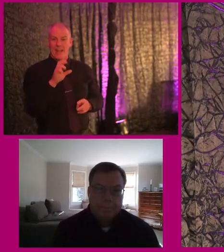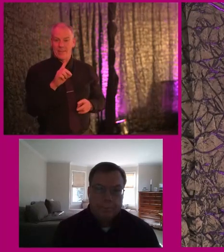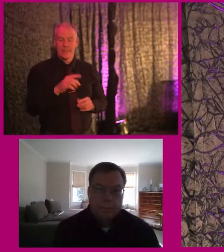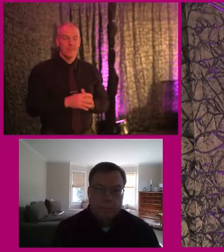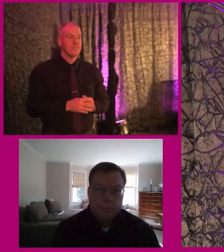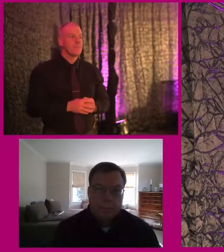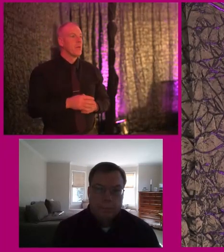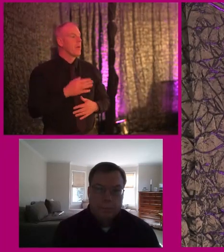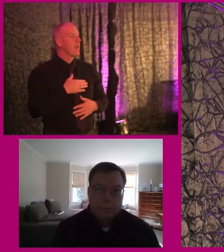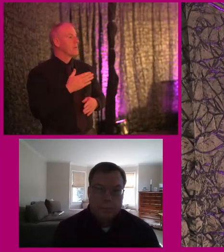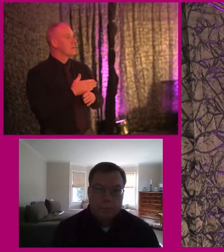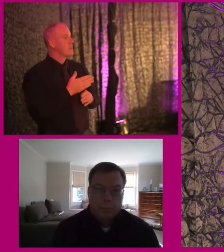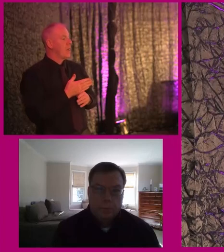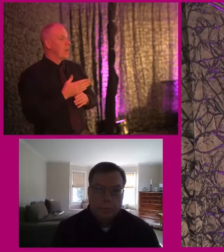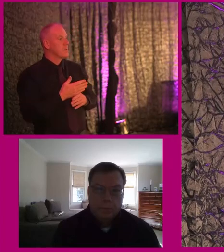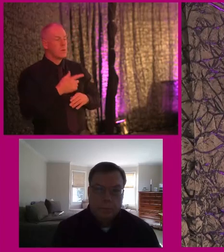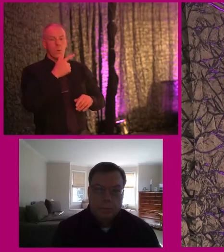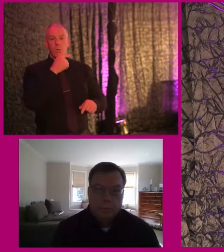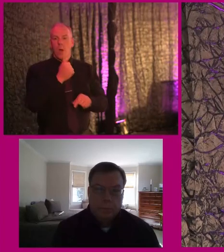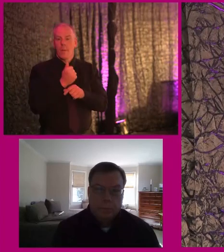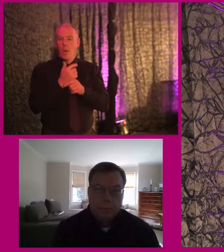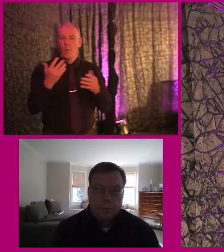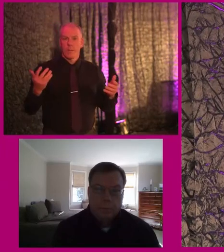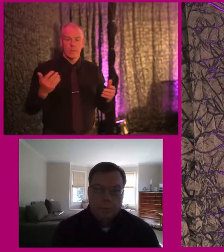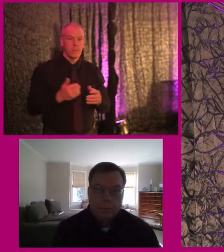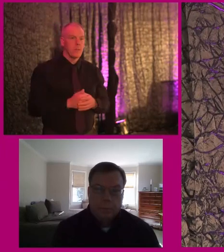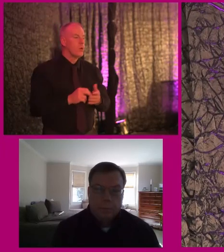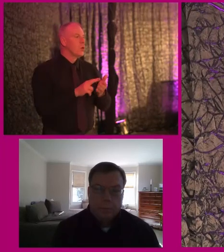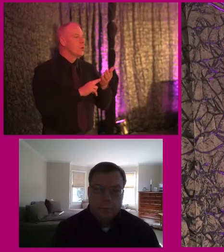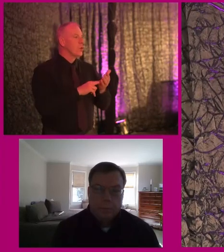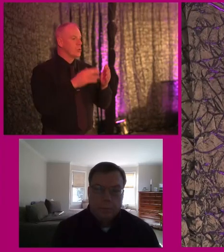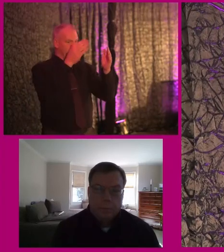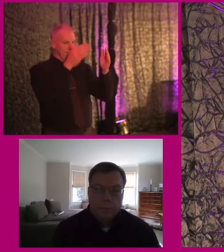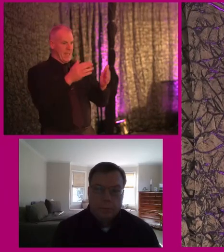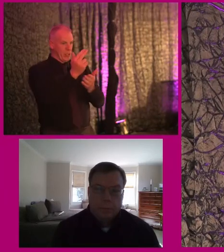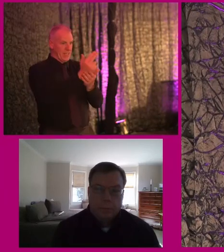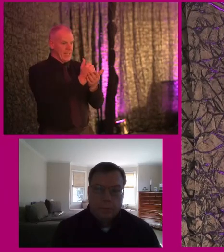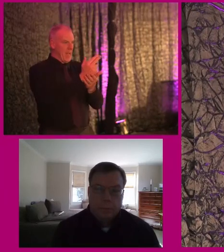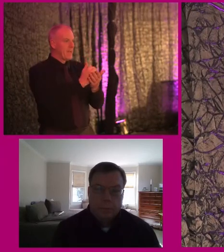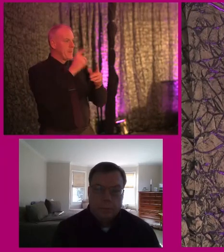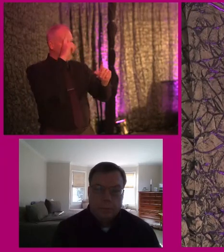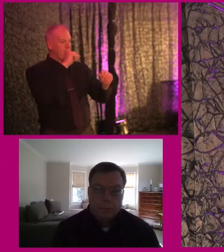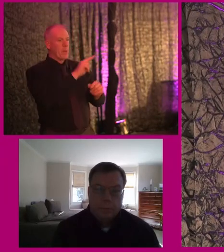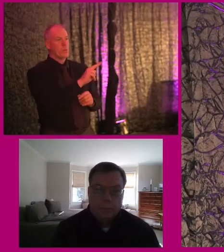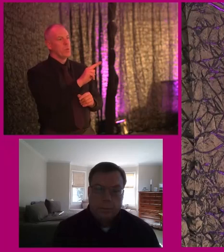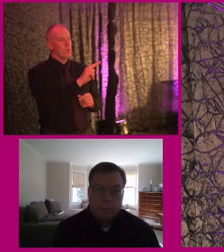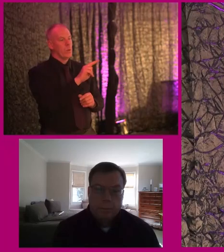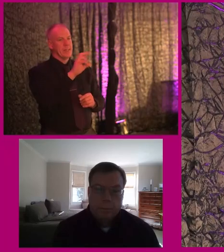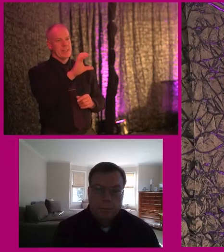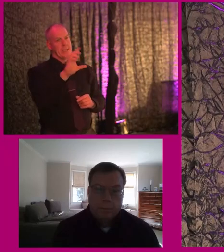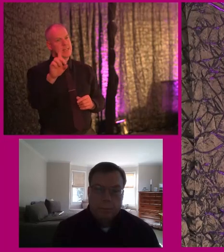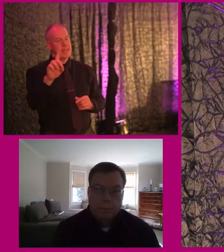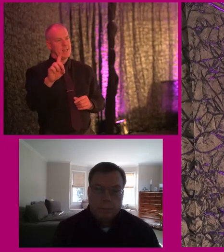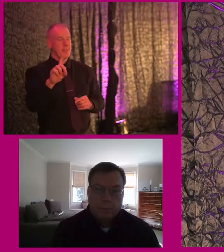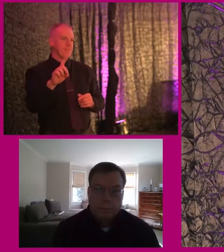I would like to start again talking a bit about user-centered design, as we would call it, or walking a mile in